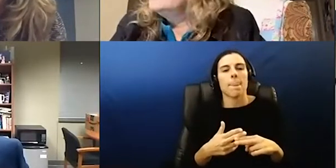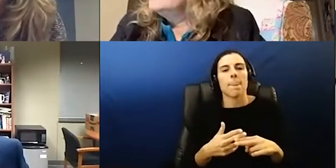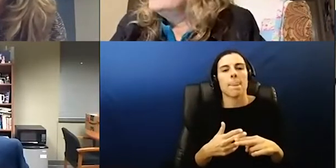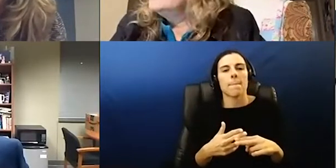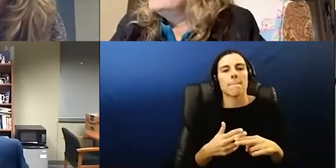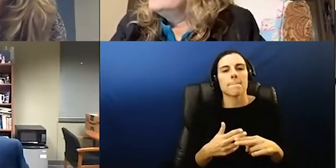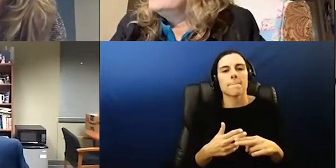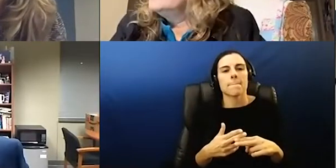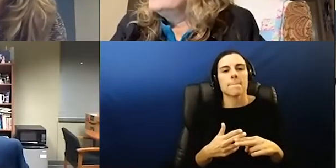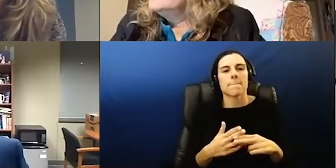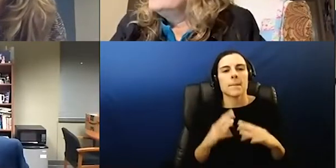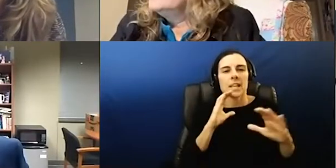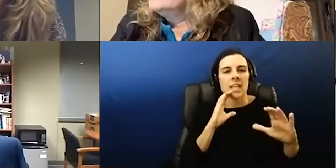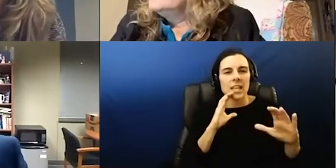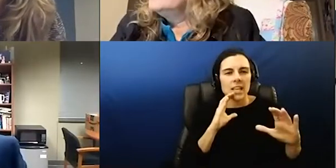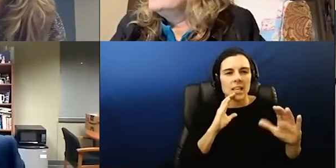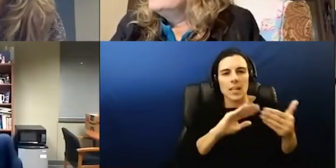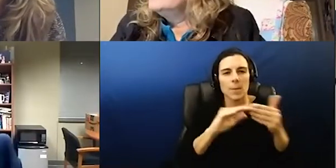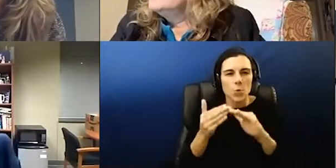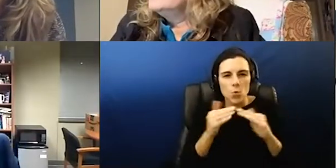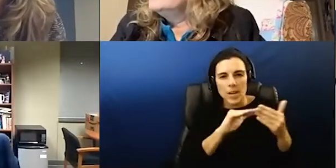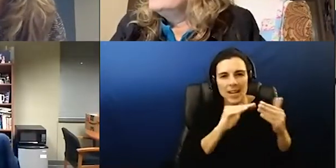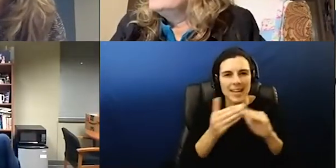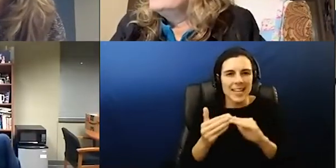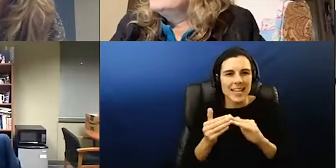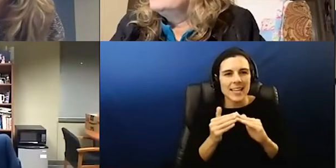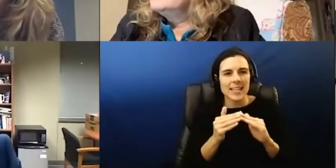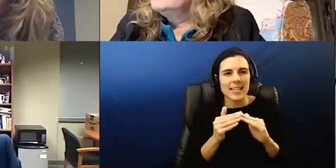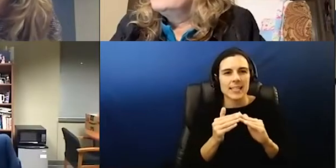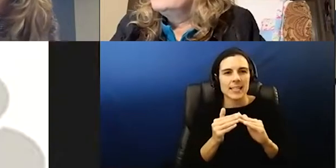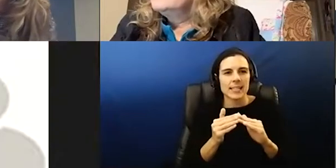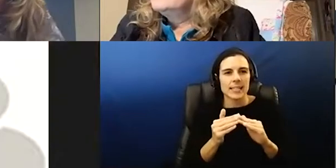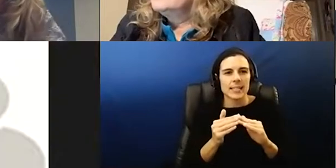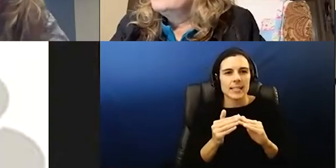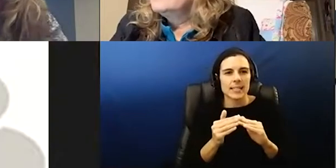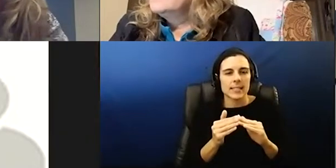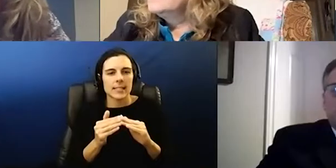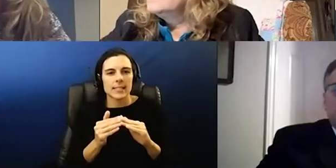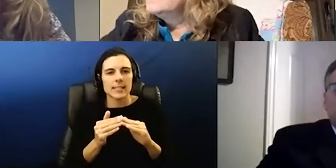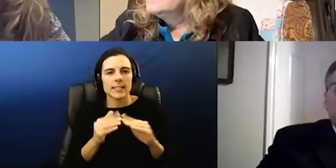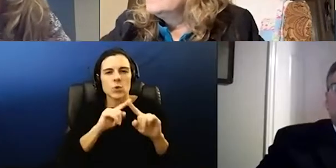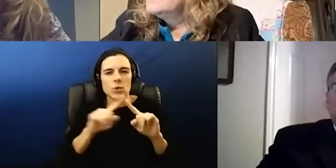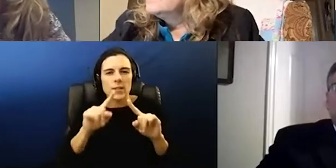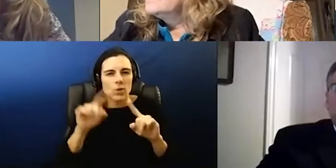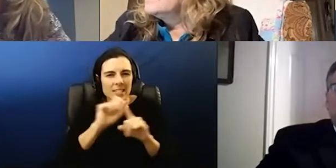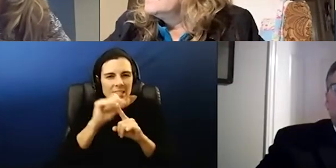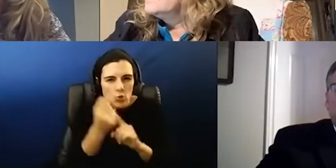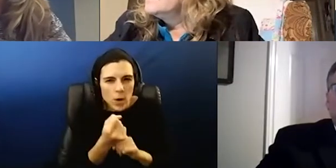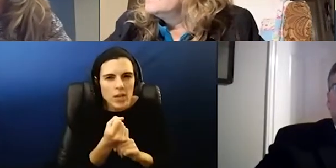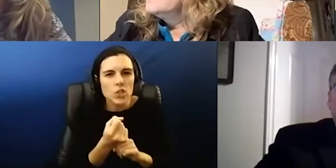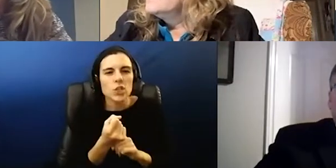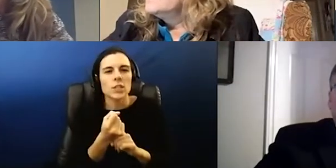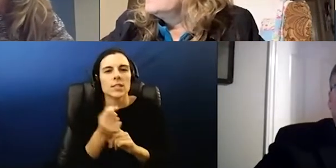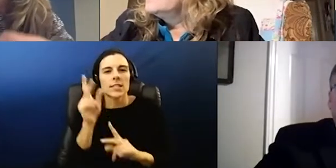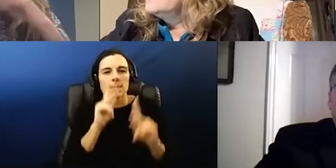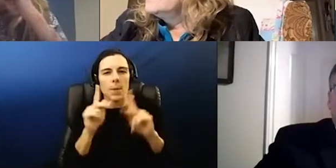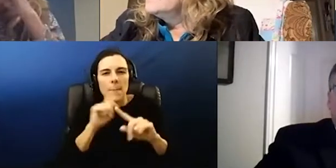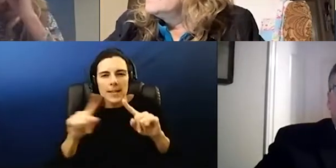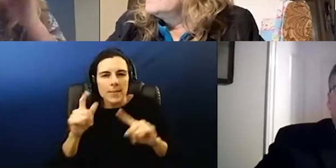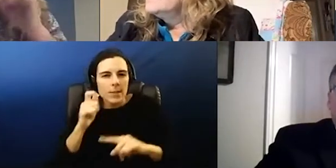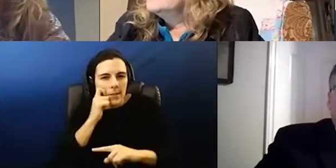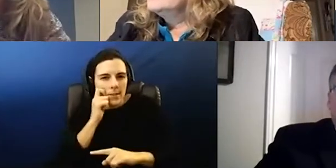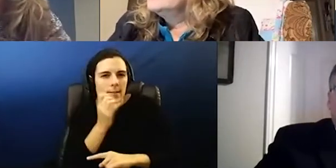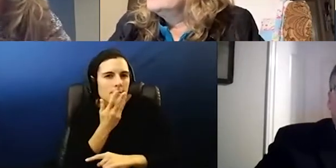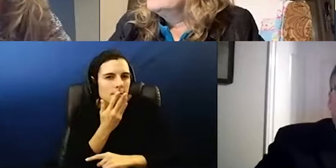uh communities or people of color or um just different situations and and the difference that it does